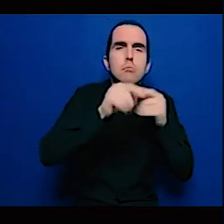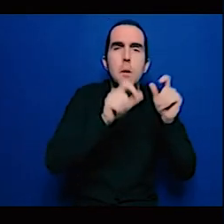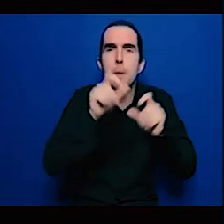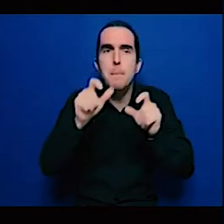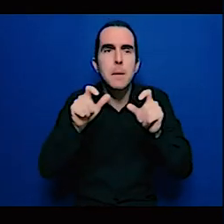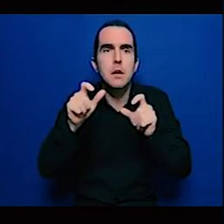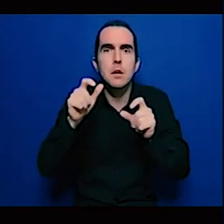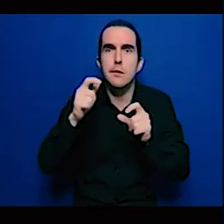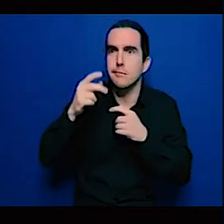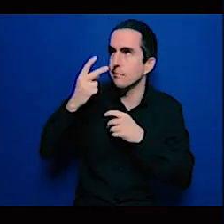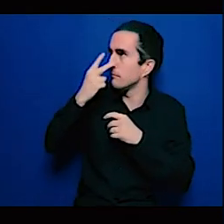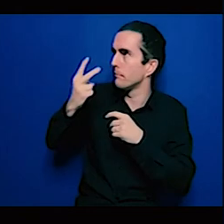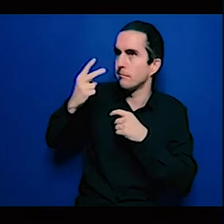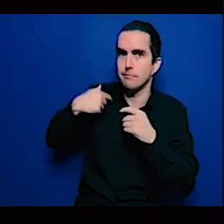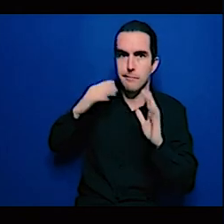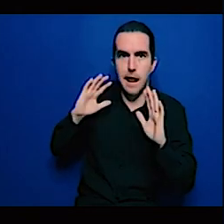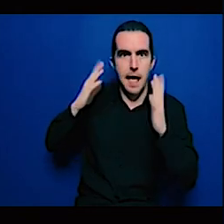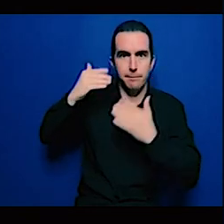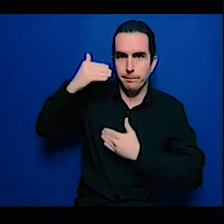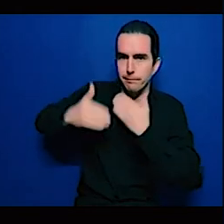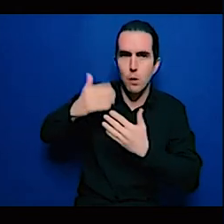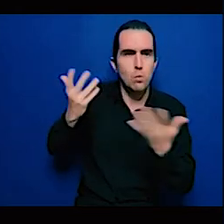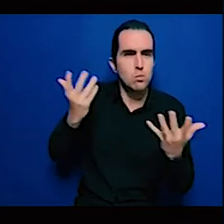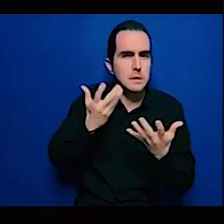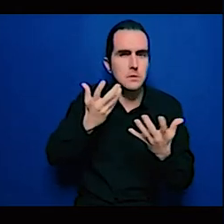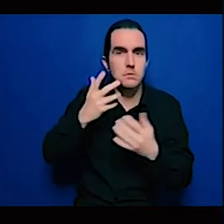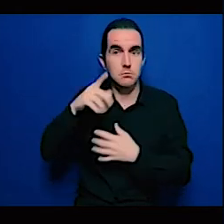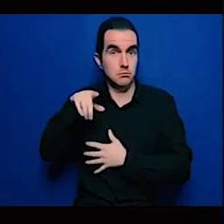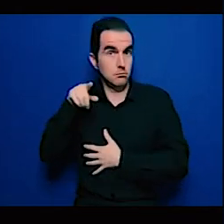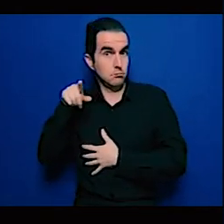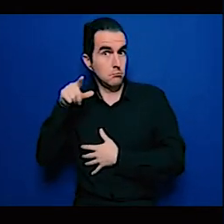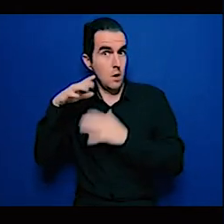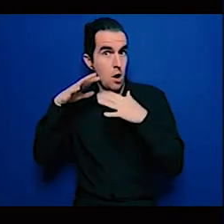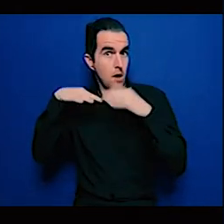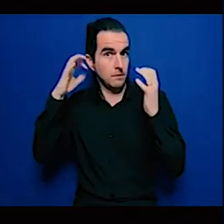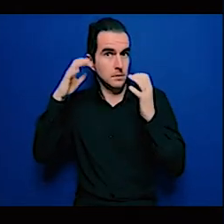Africa so thank you very much for this with that